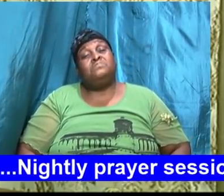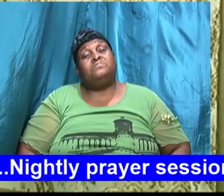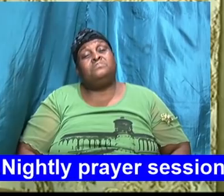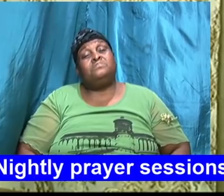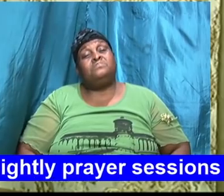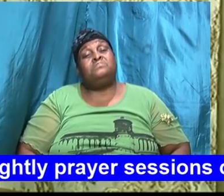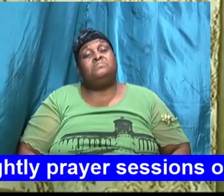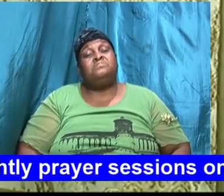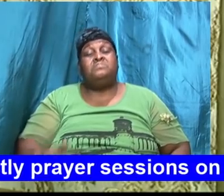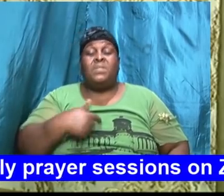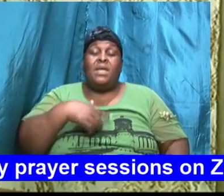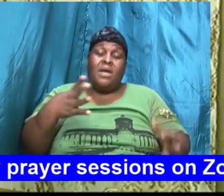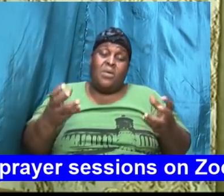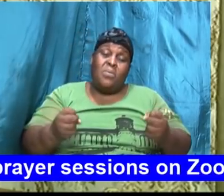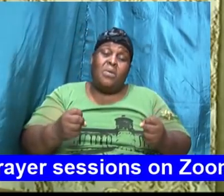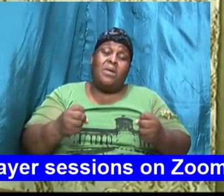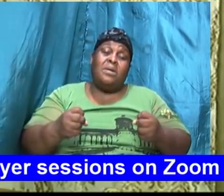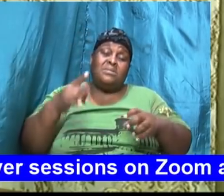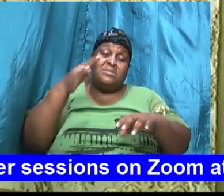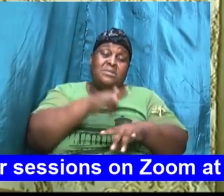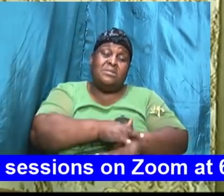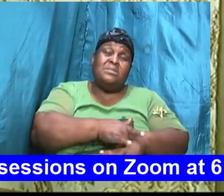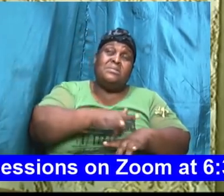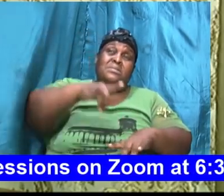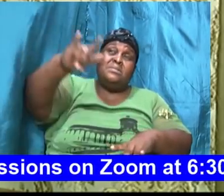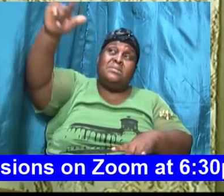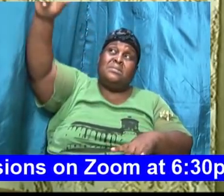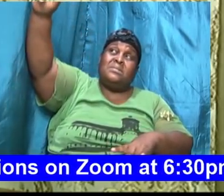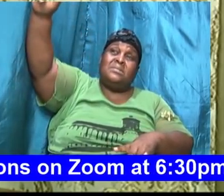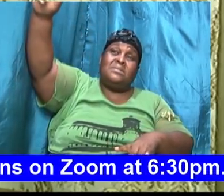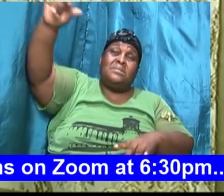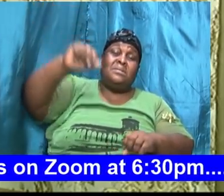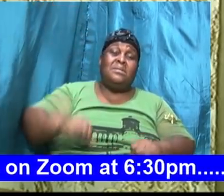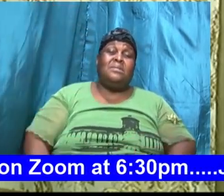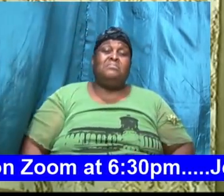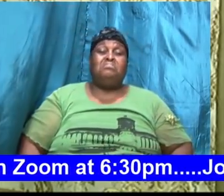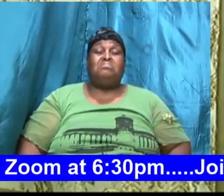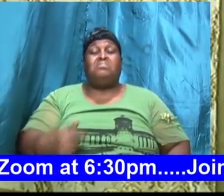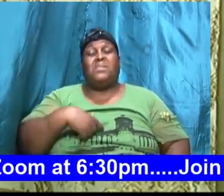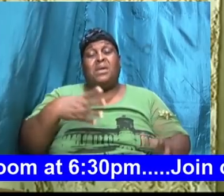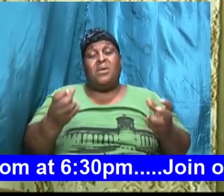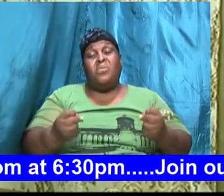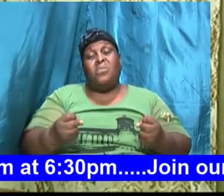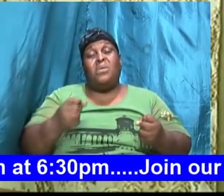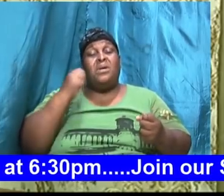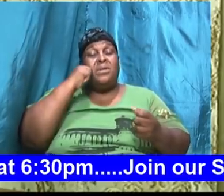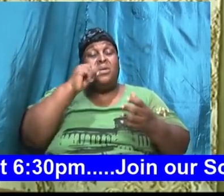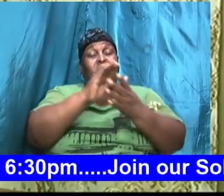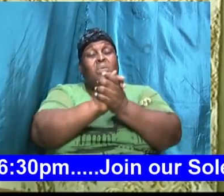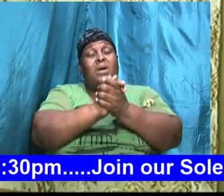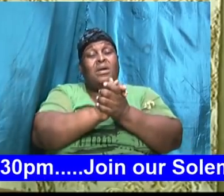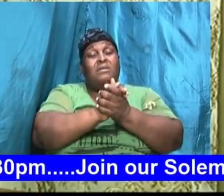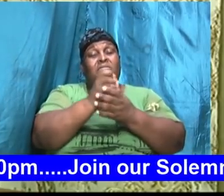I want to migrate I want a husband or I want a wife